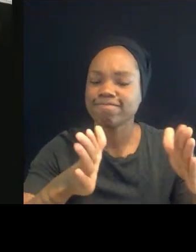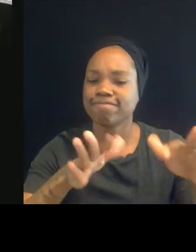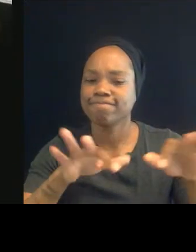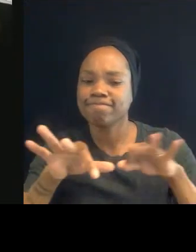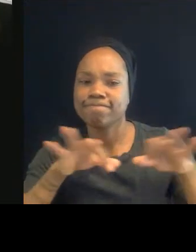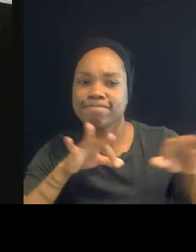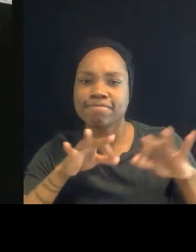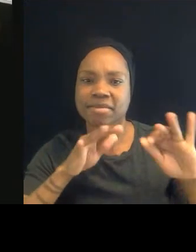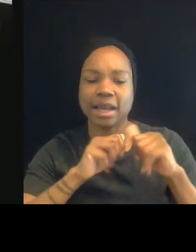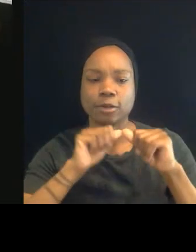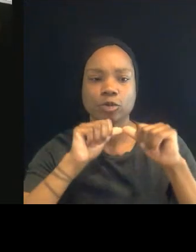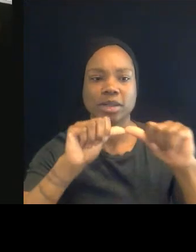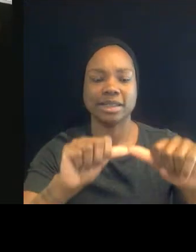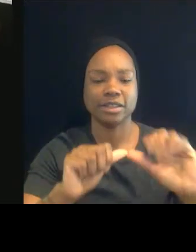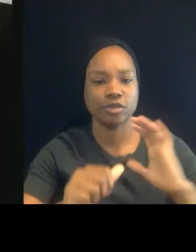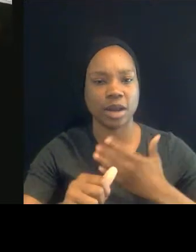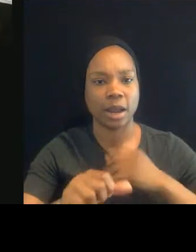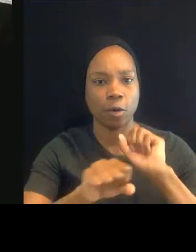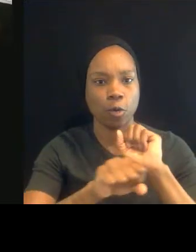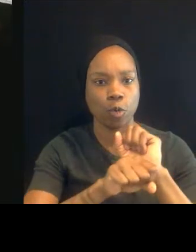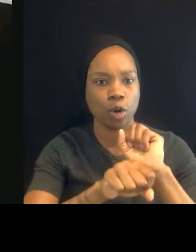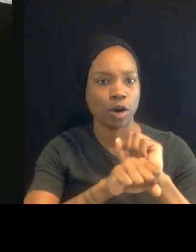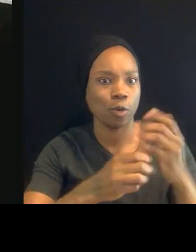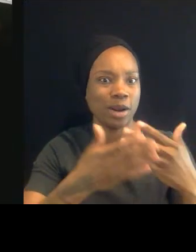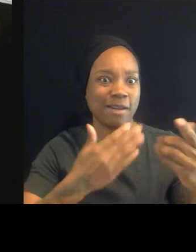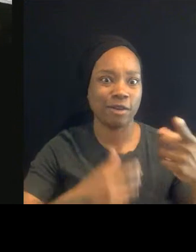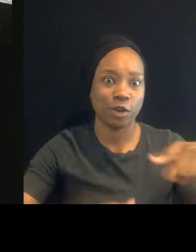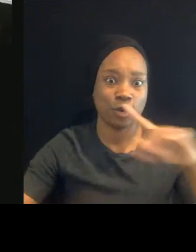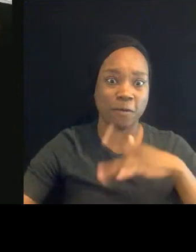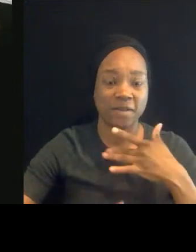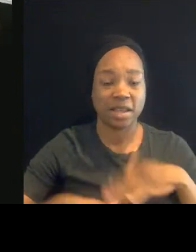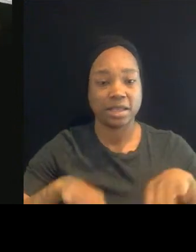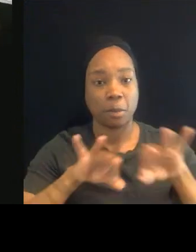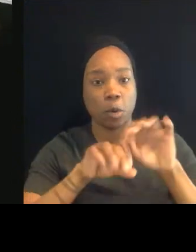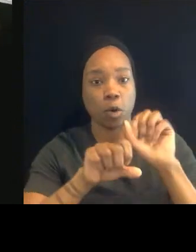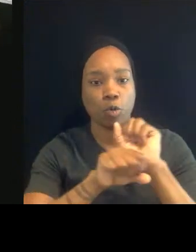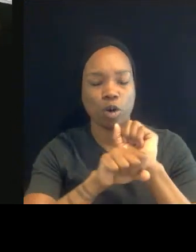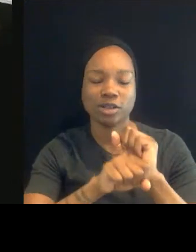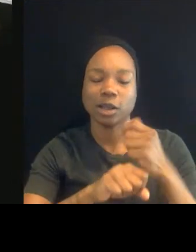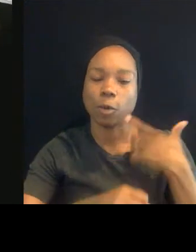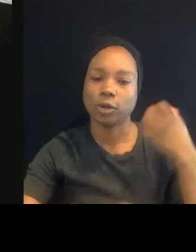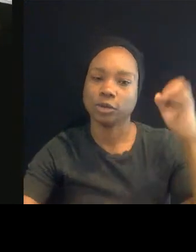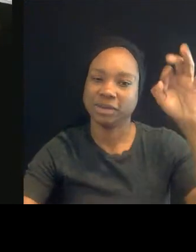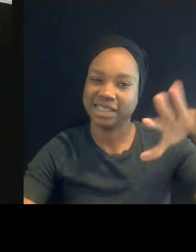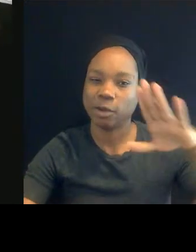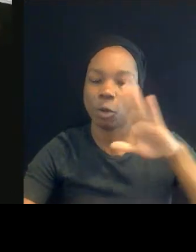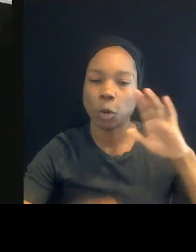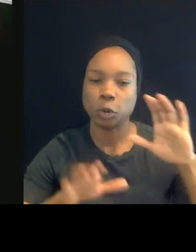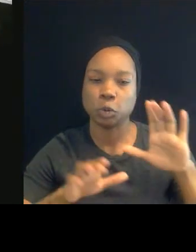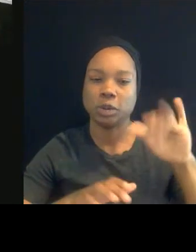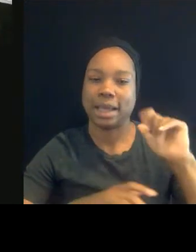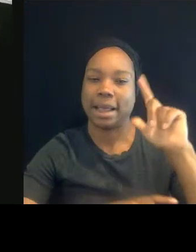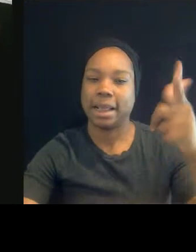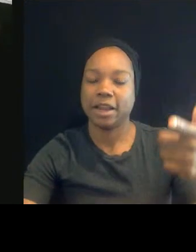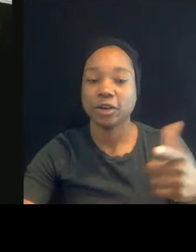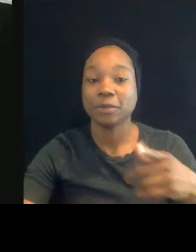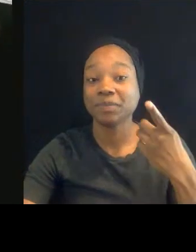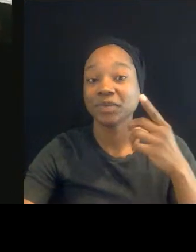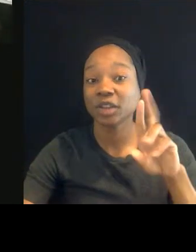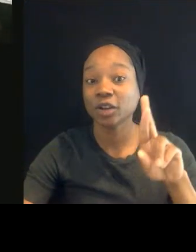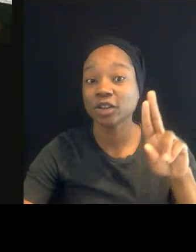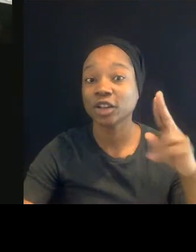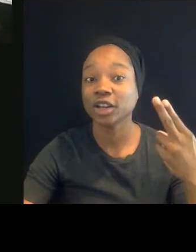you think that we need to do. So I just want to sort of mention that we will be doing that. So Dr. Harrison, will you pick up on that too? I am struck